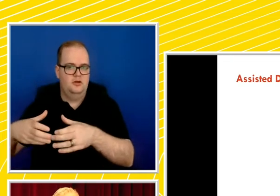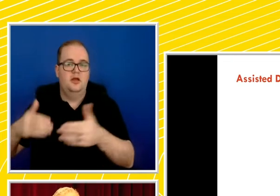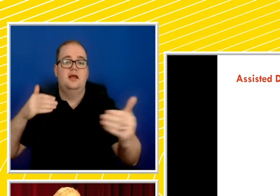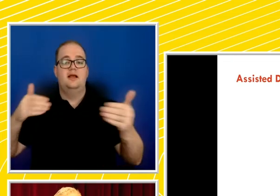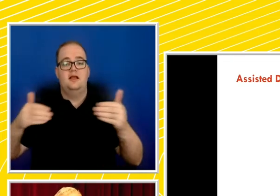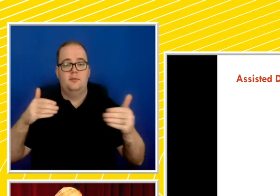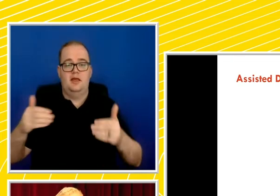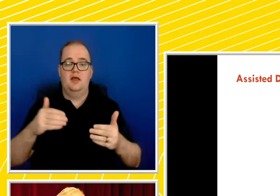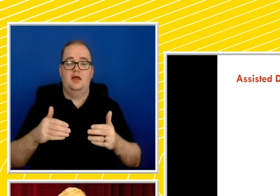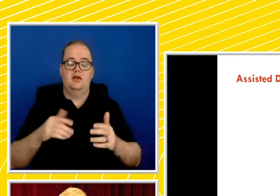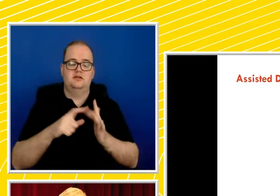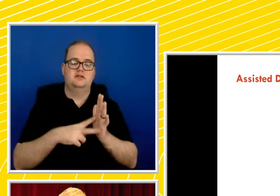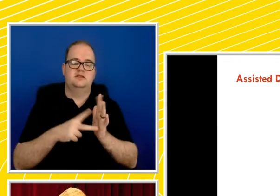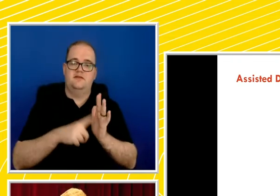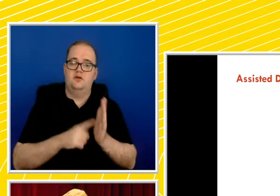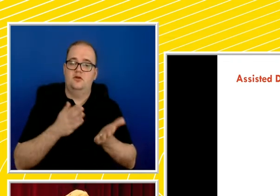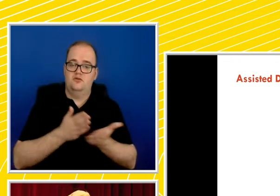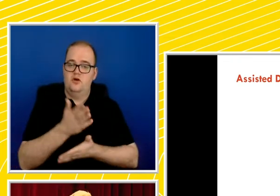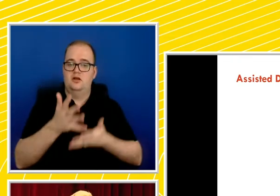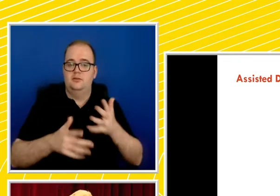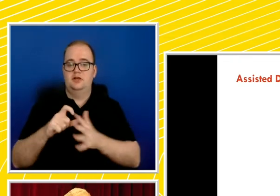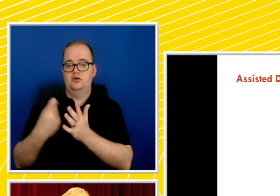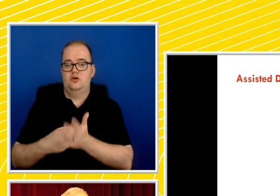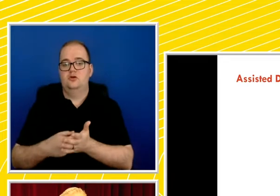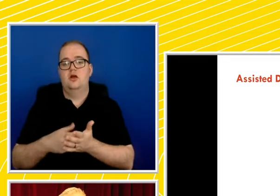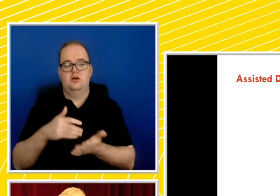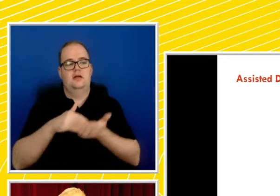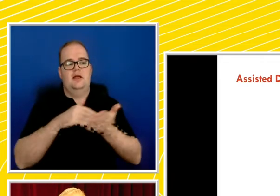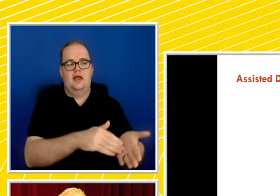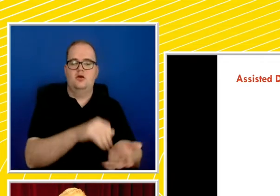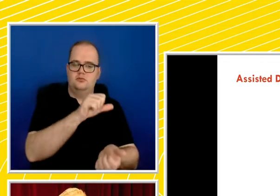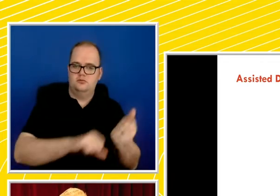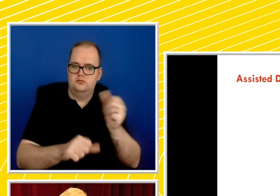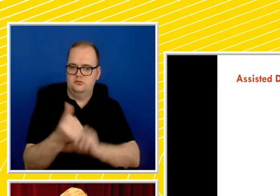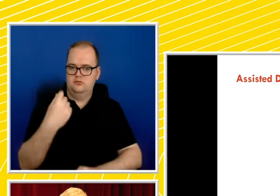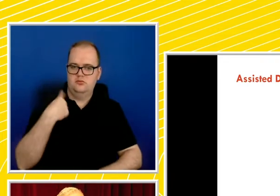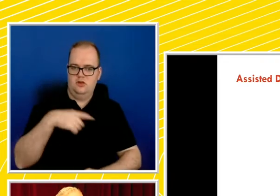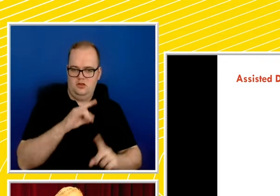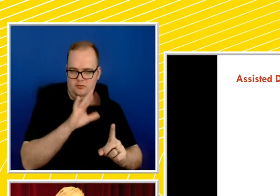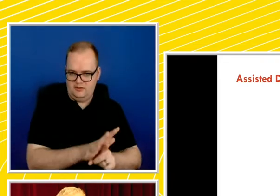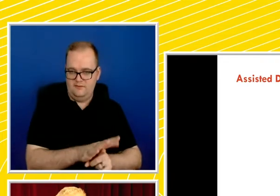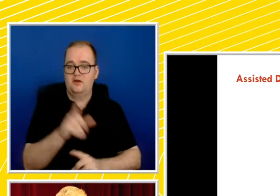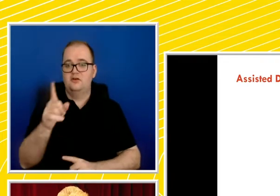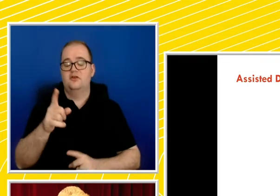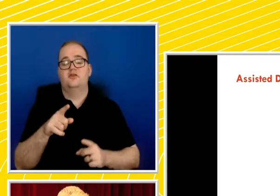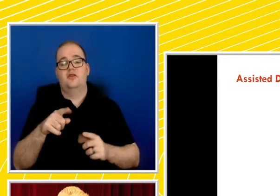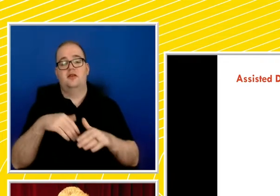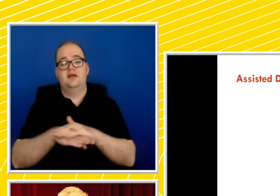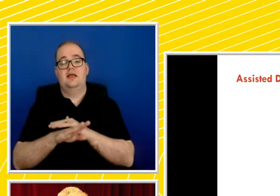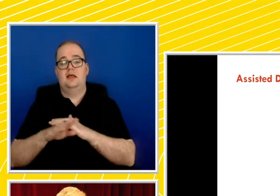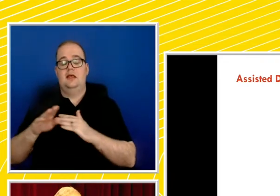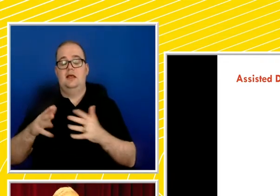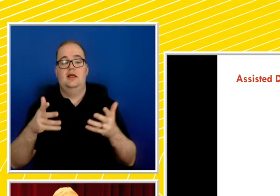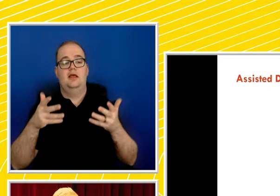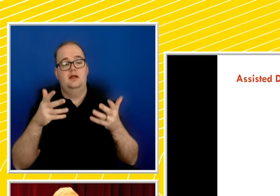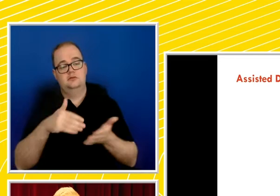-assisted suicide. Now, this is the standard approach in assisted dying legislation in all Australian jurisdictions